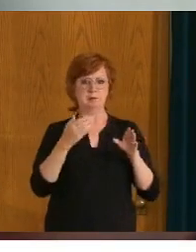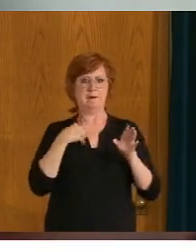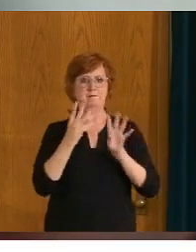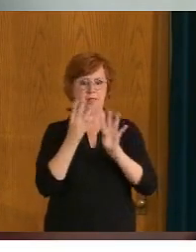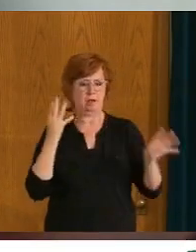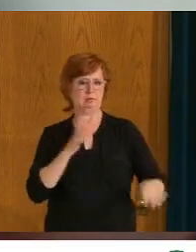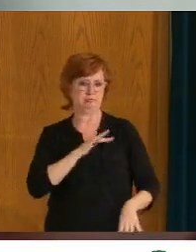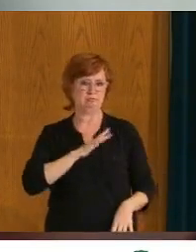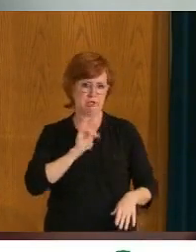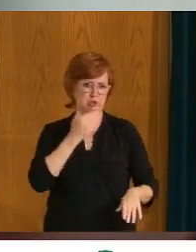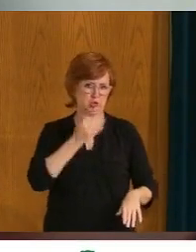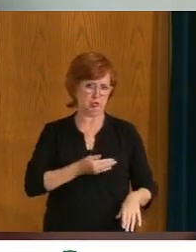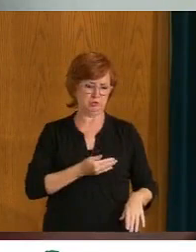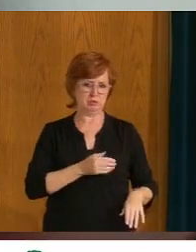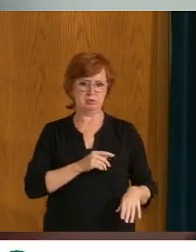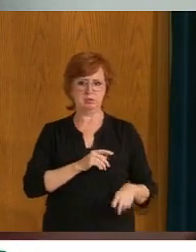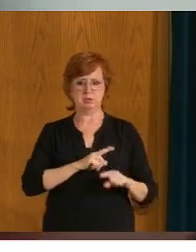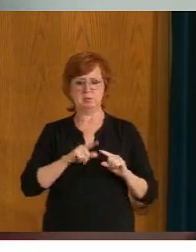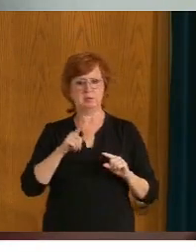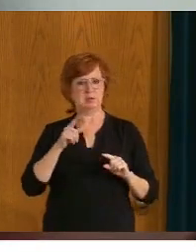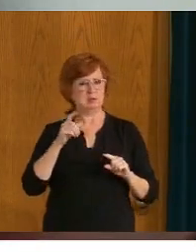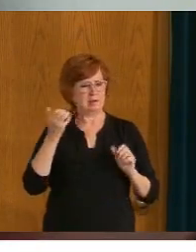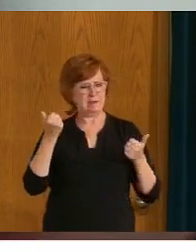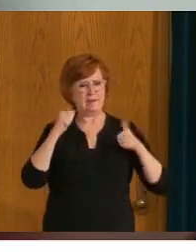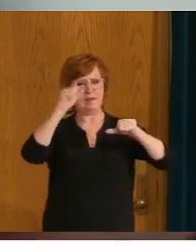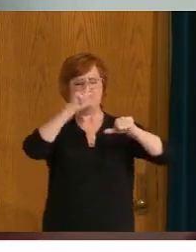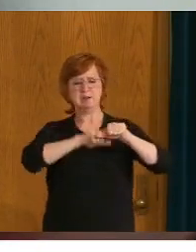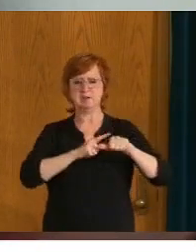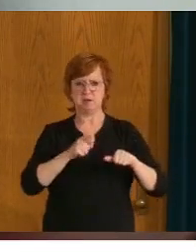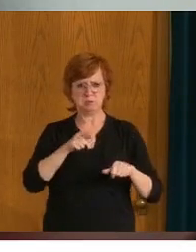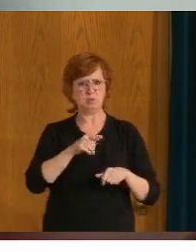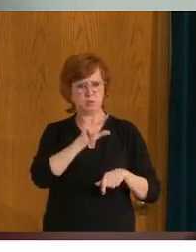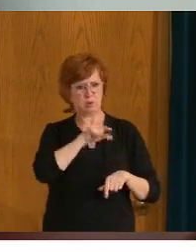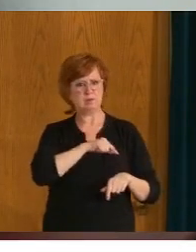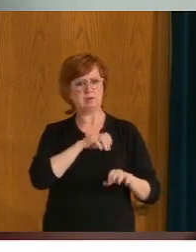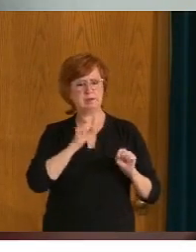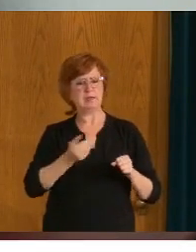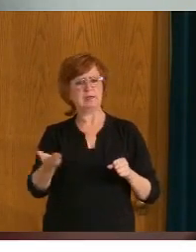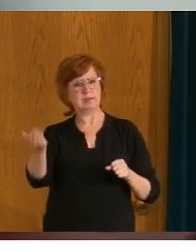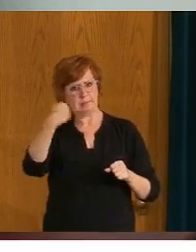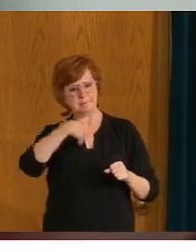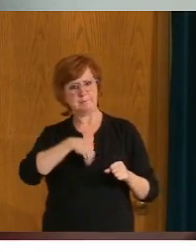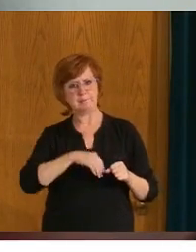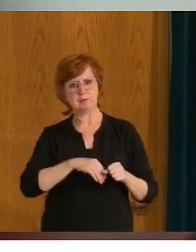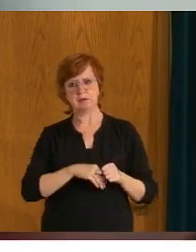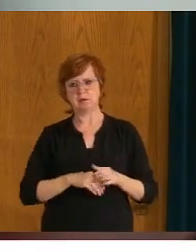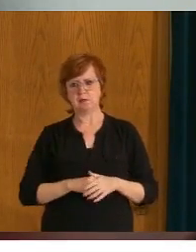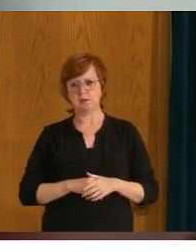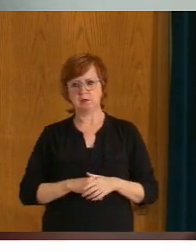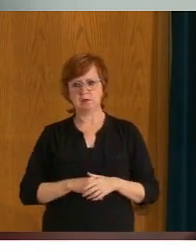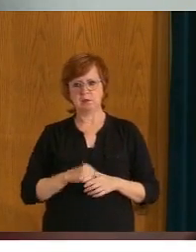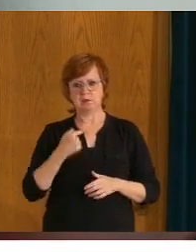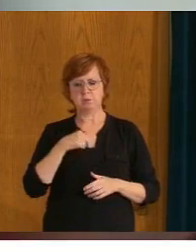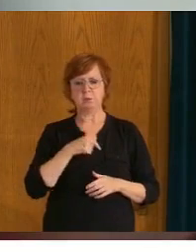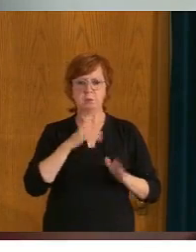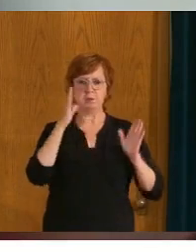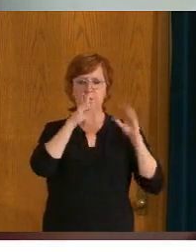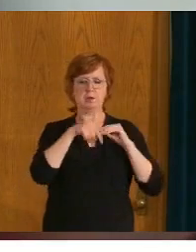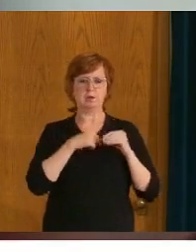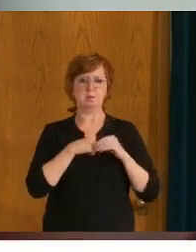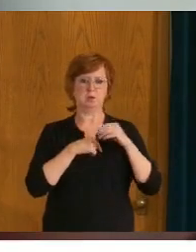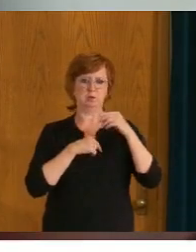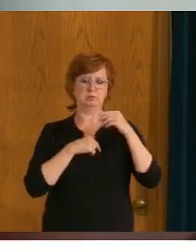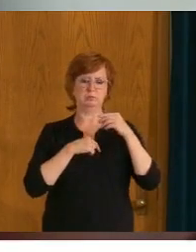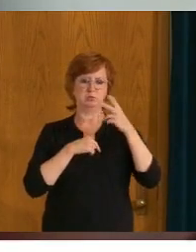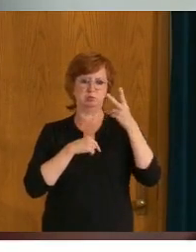Once you're qualified, you're always qualified for a vaccine. We'd like you to come in as soon as possible. You know, we are concerned, frankly, uh, both on first and second